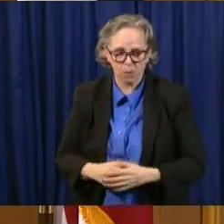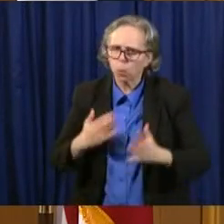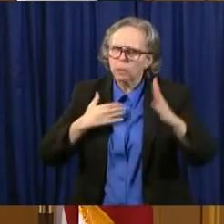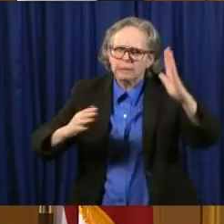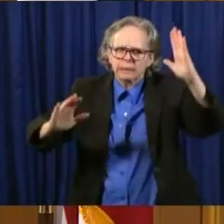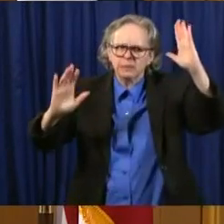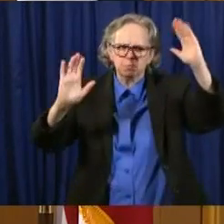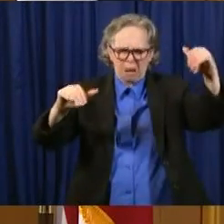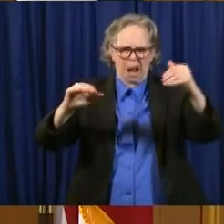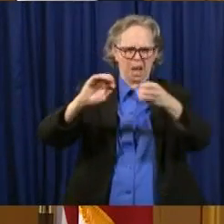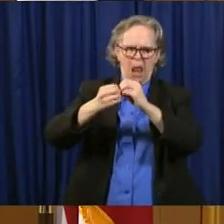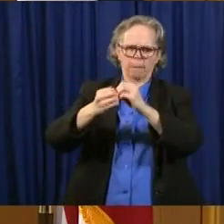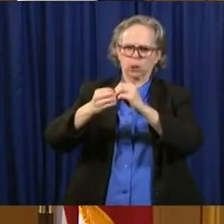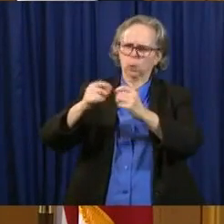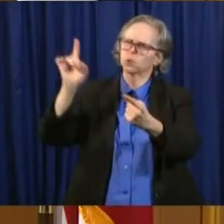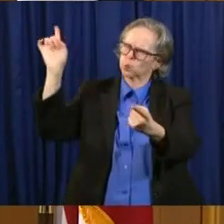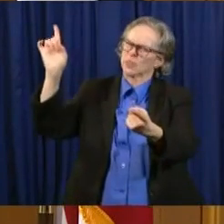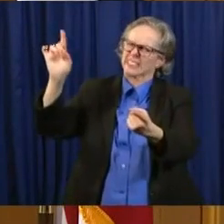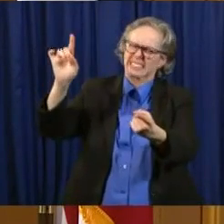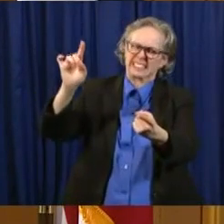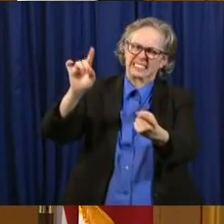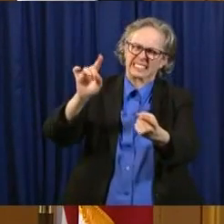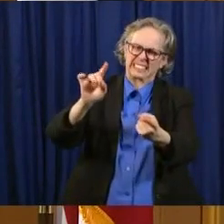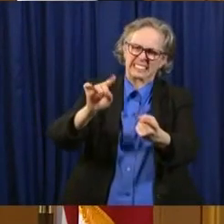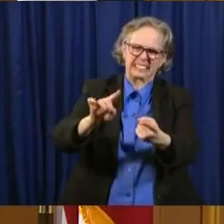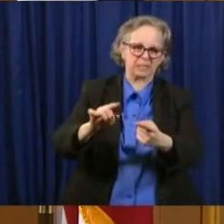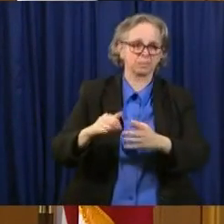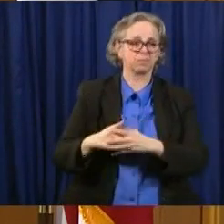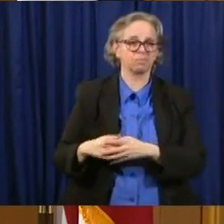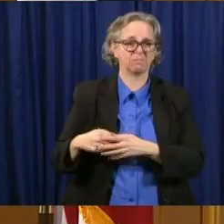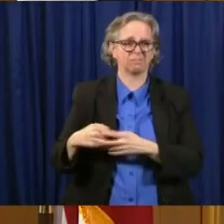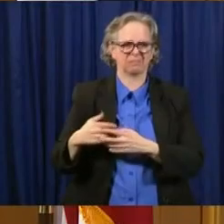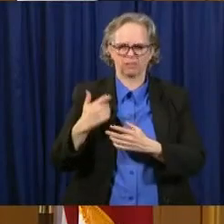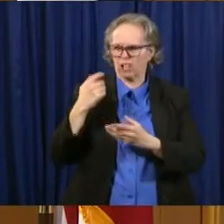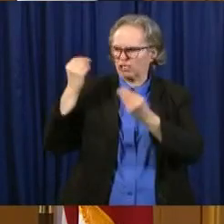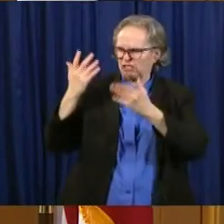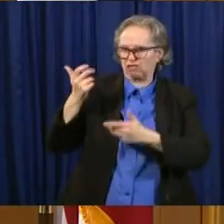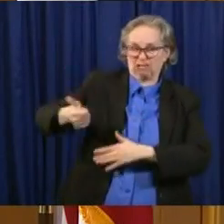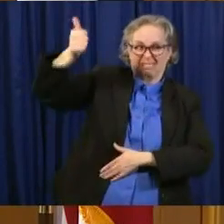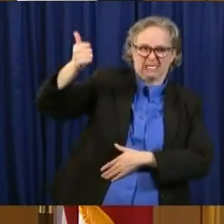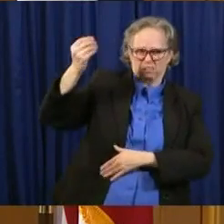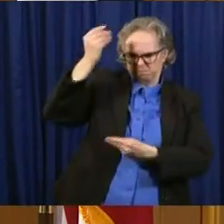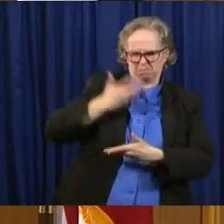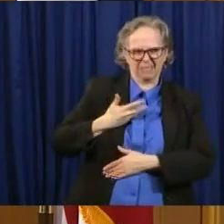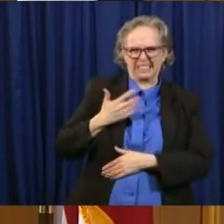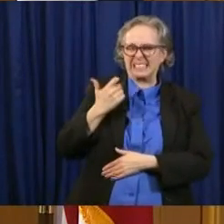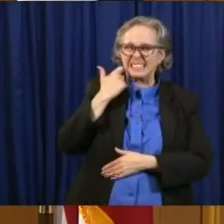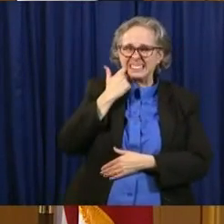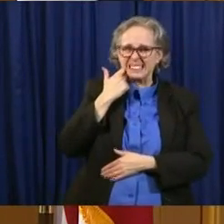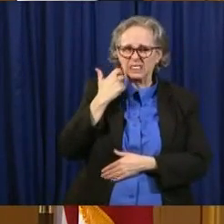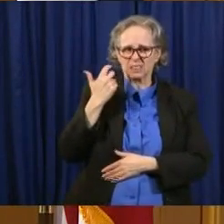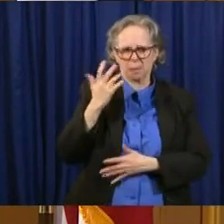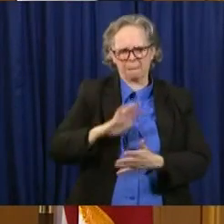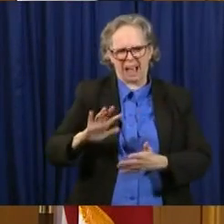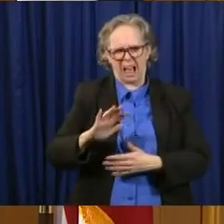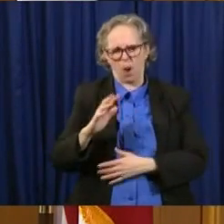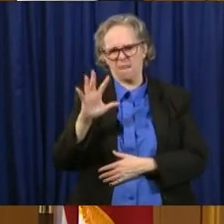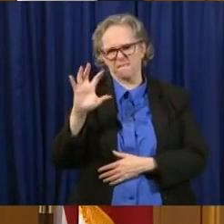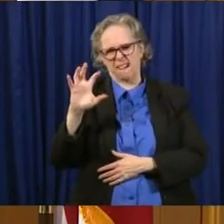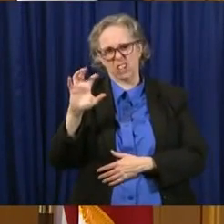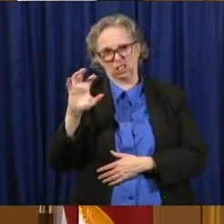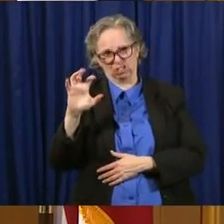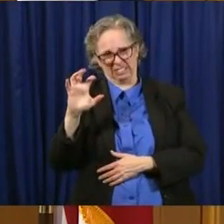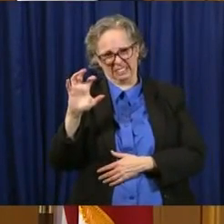director has told me, uh, that that total number or population has gone down by about 500. Uh, and that is, uh,